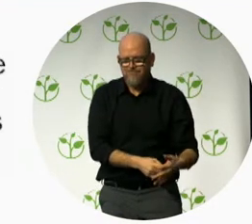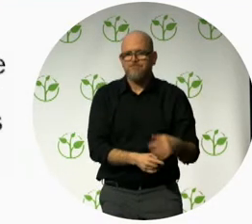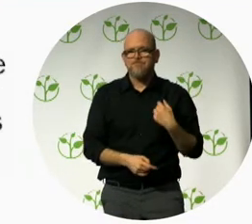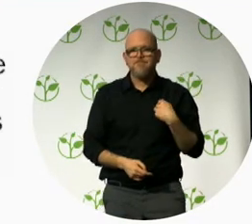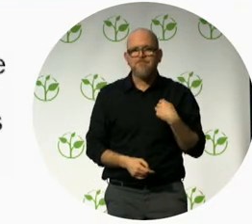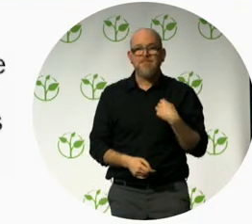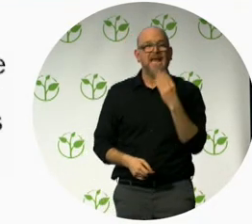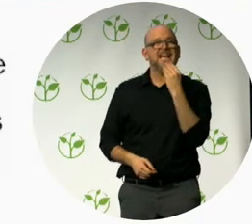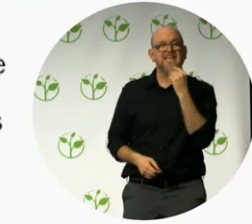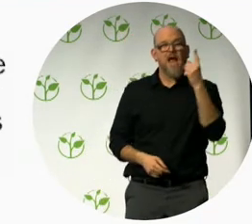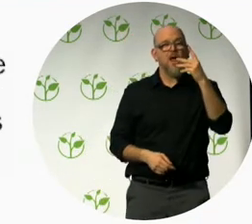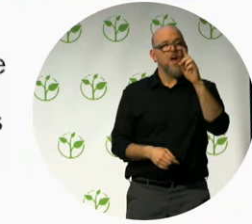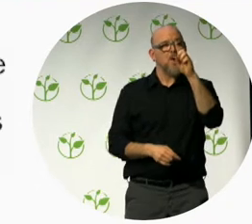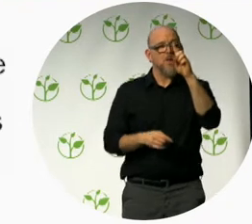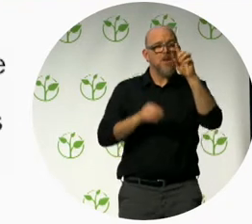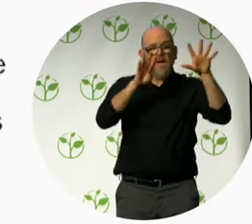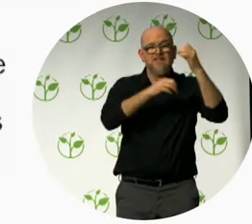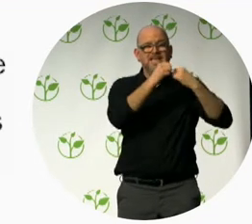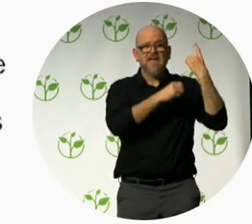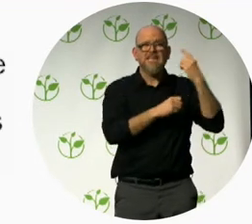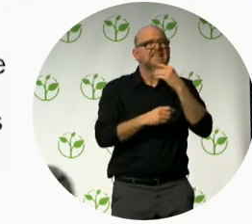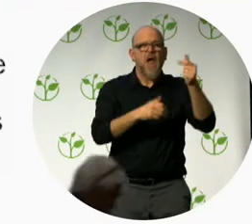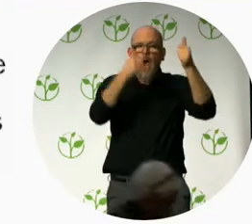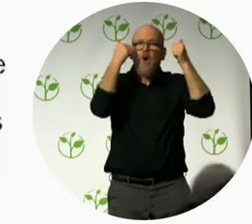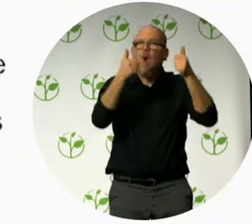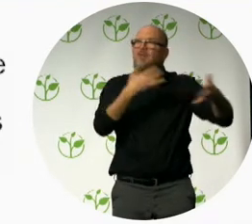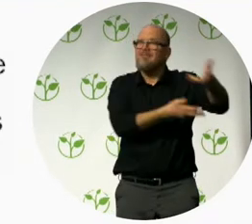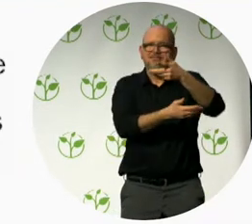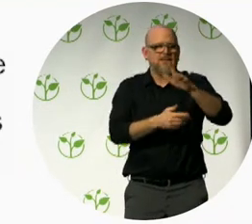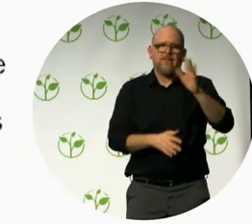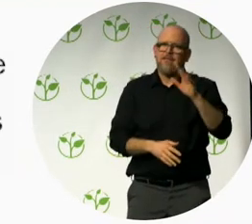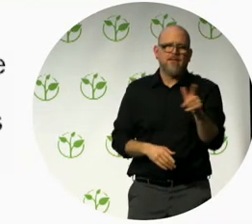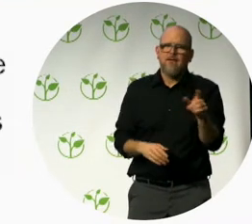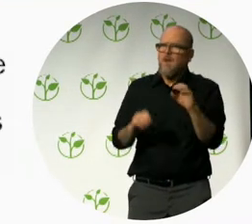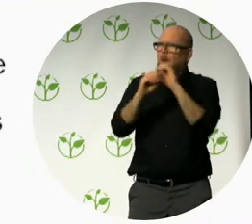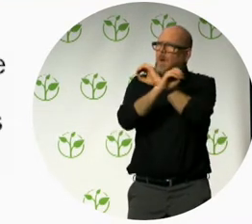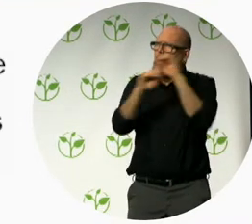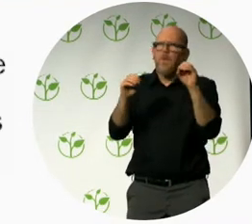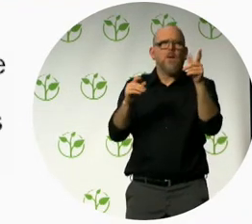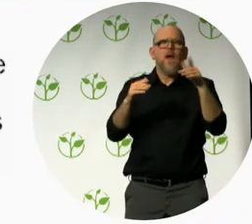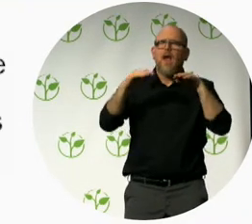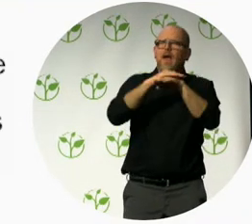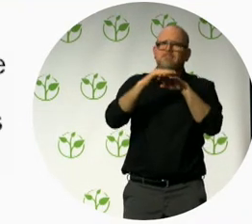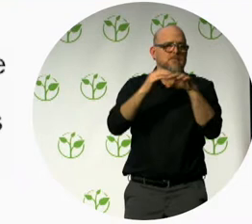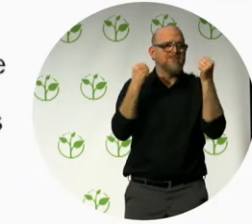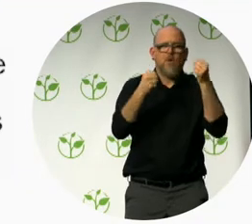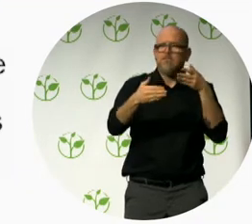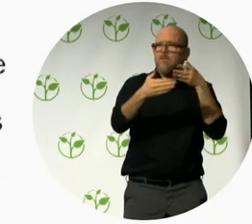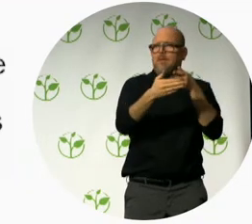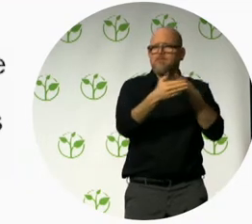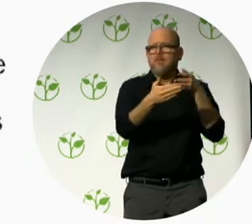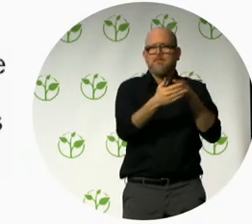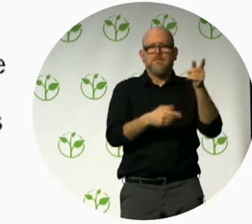accessible. Nothing. The situation was unbearable for me. I